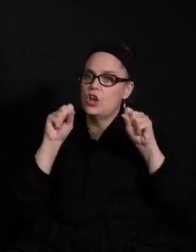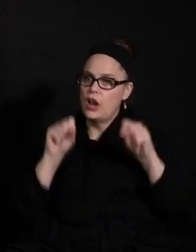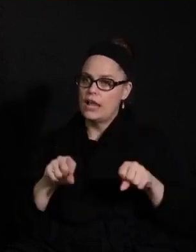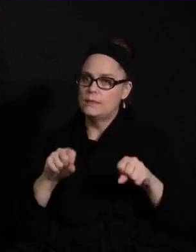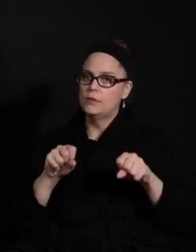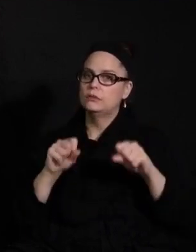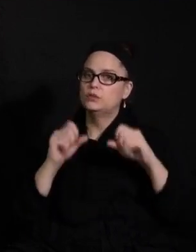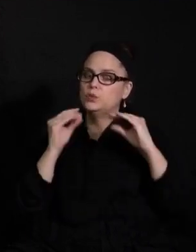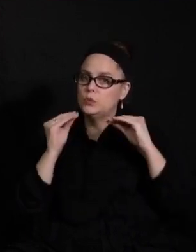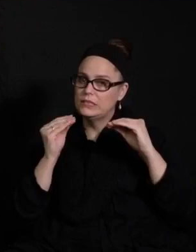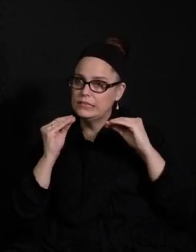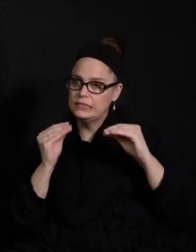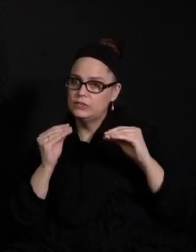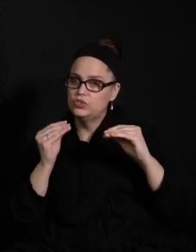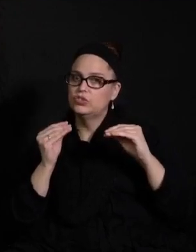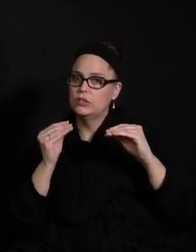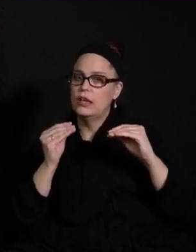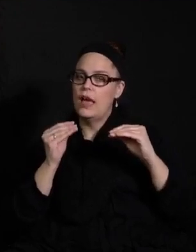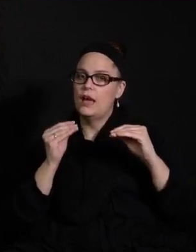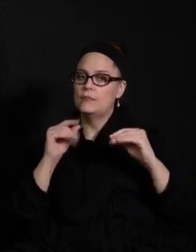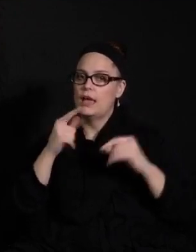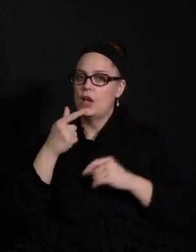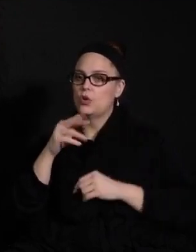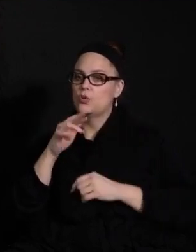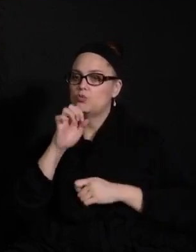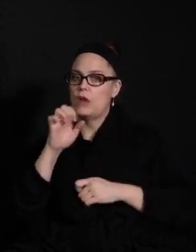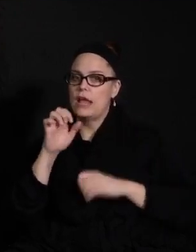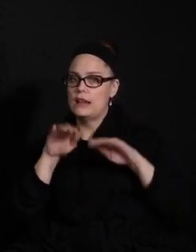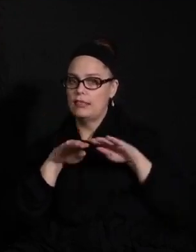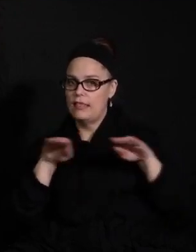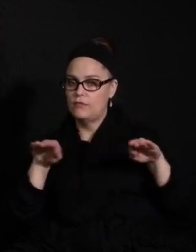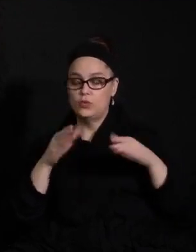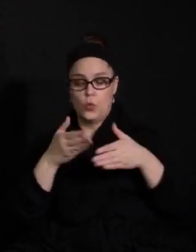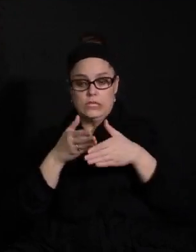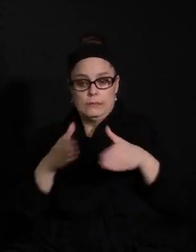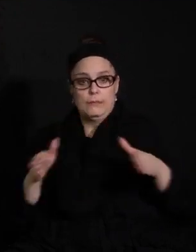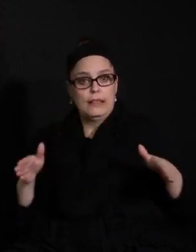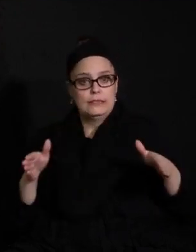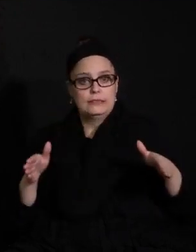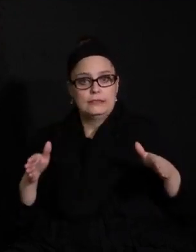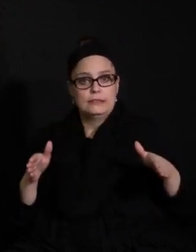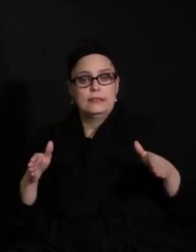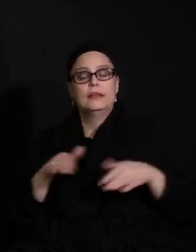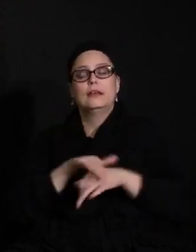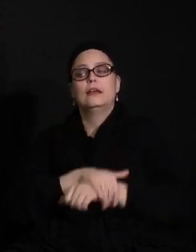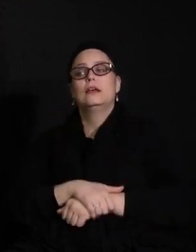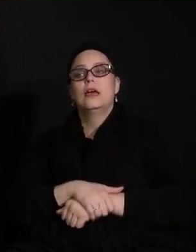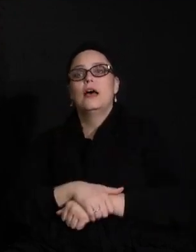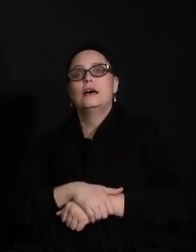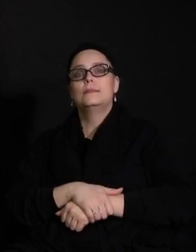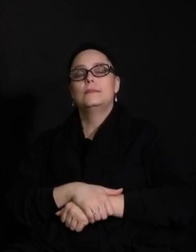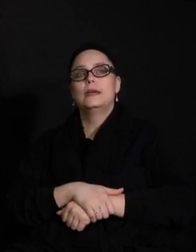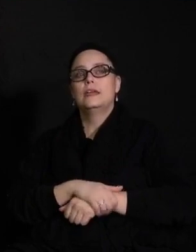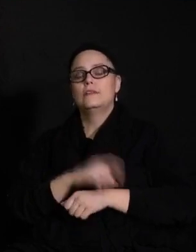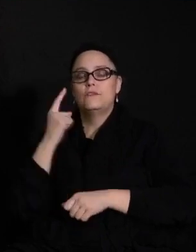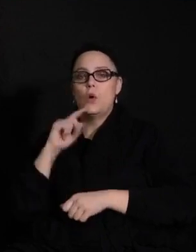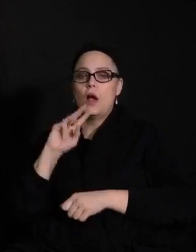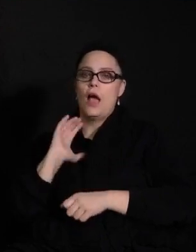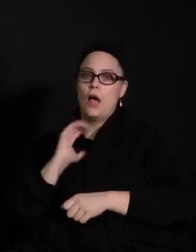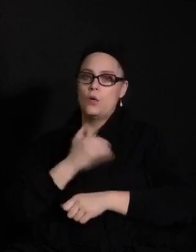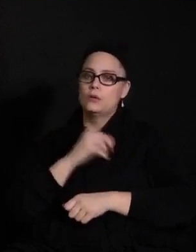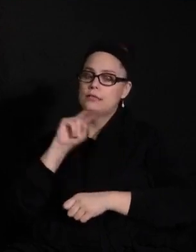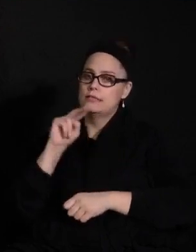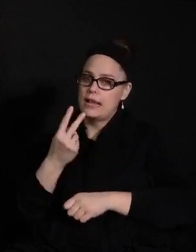virtual and they're teaching grade, you know, grade levels and some split grade levels at a time. And in our second, with our